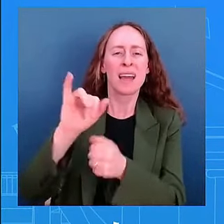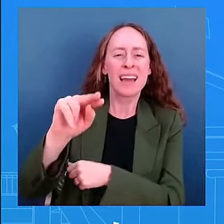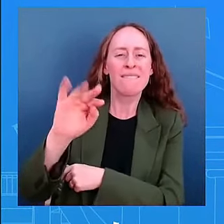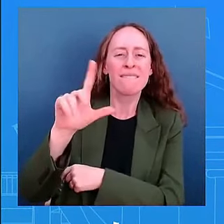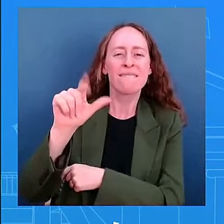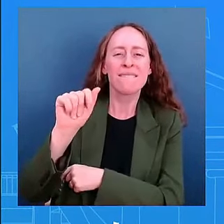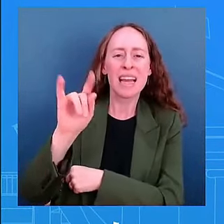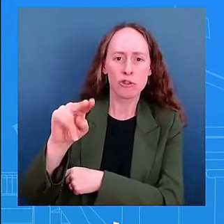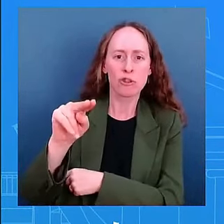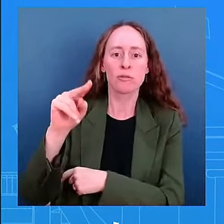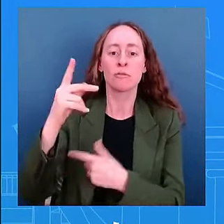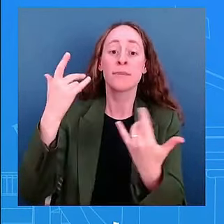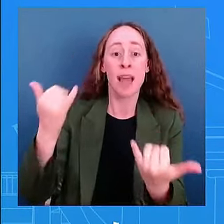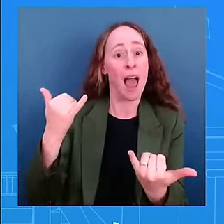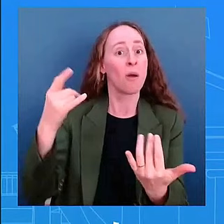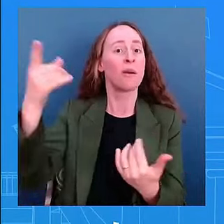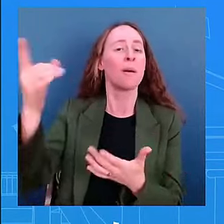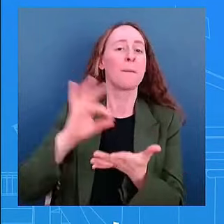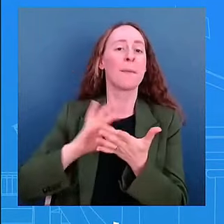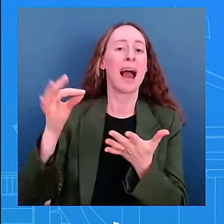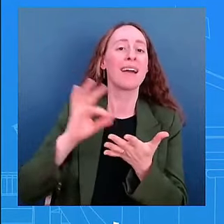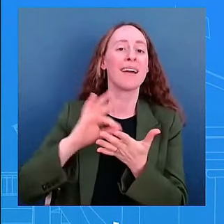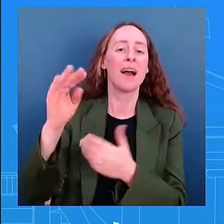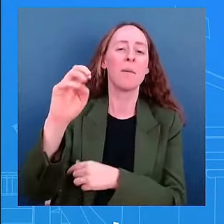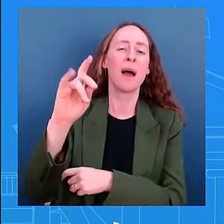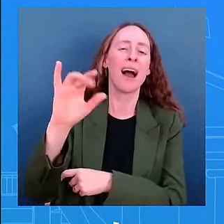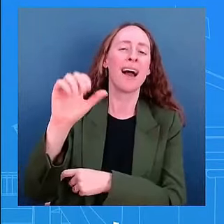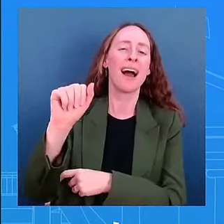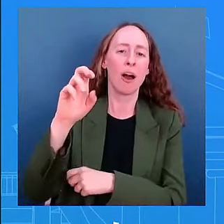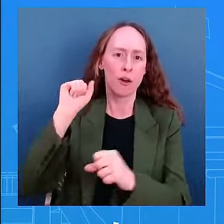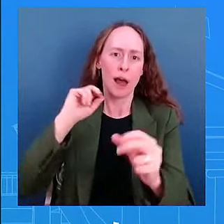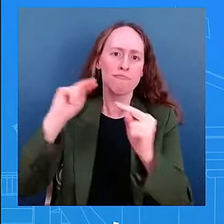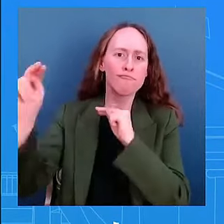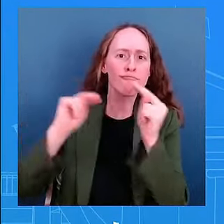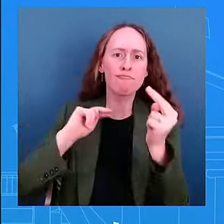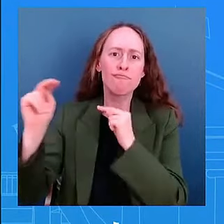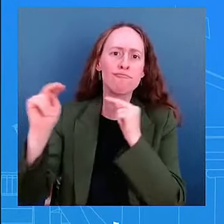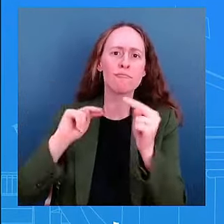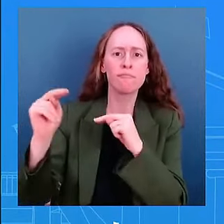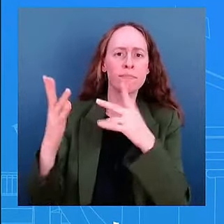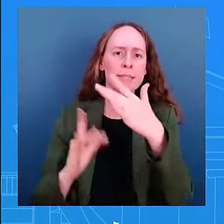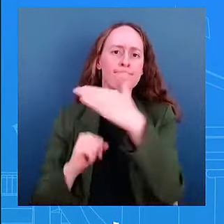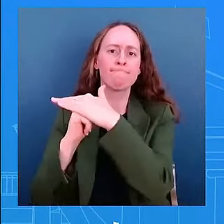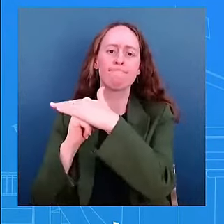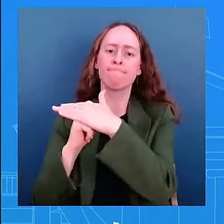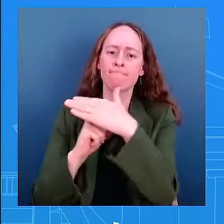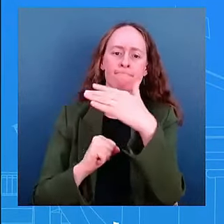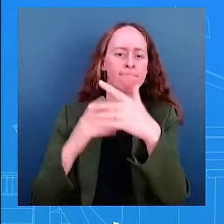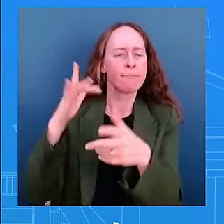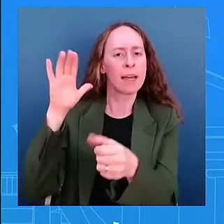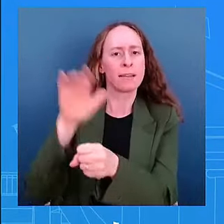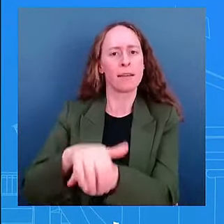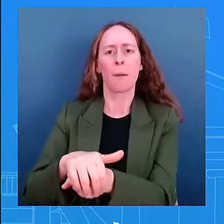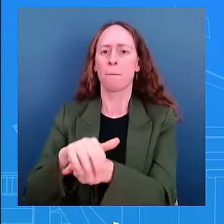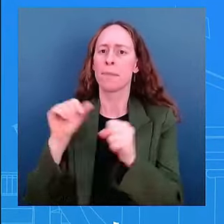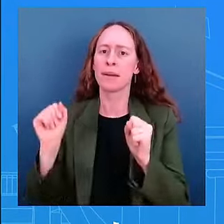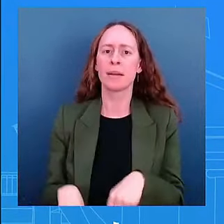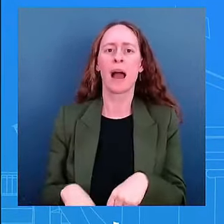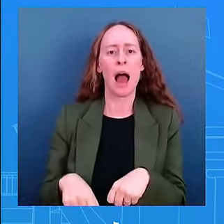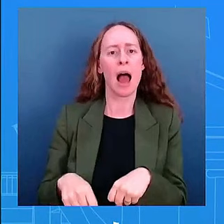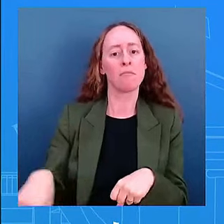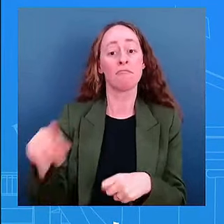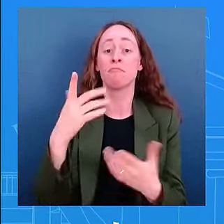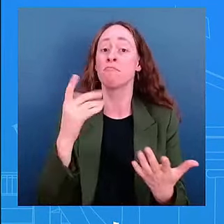out of pocket drug costs at two thousand dollars per year saving medicare beneficiaries thousands of dollars